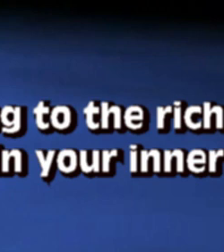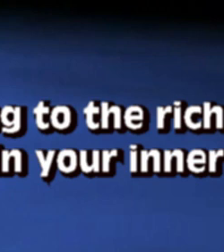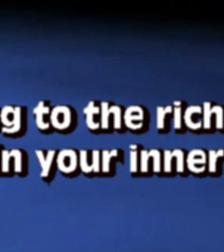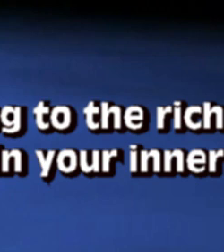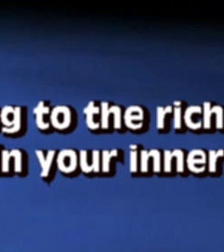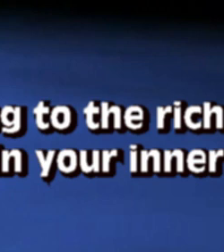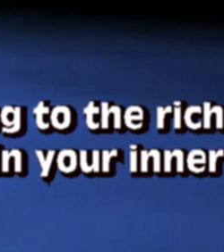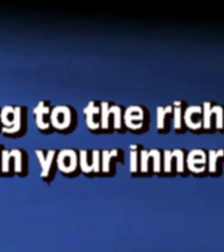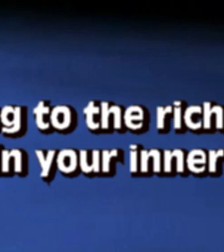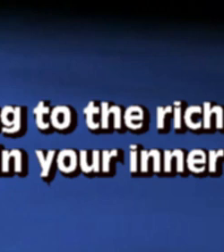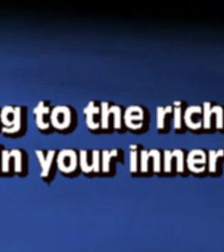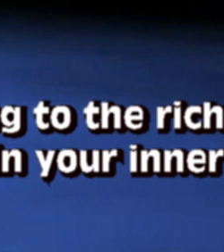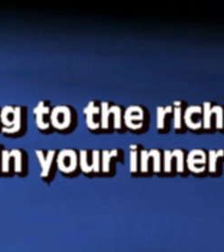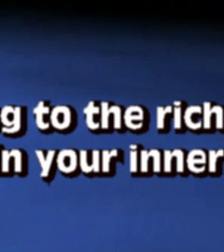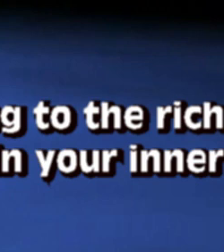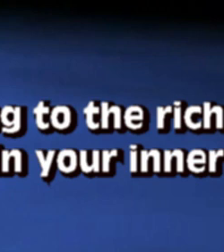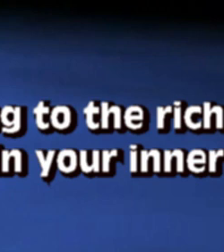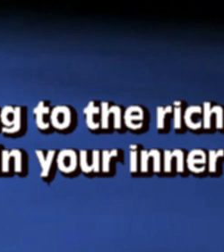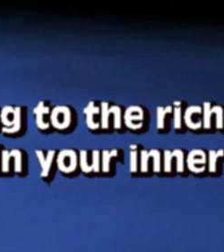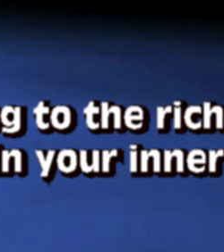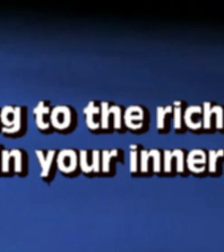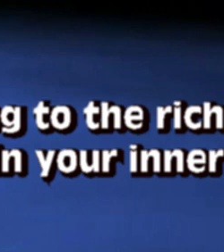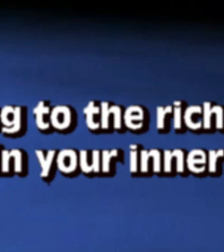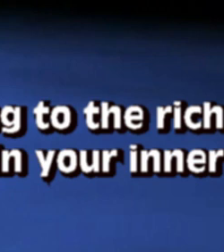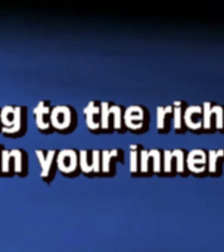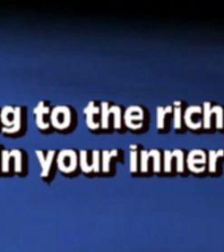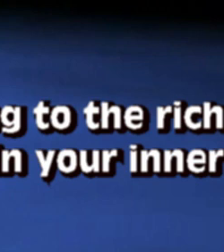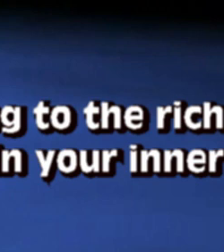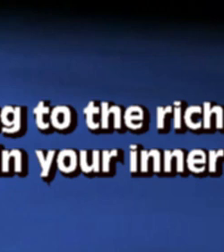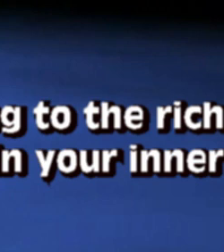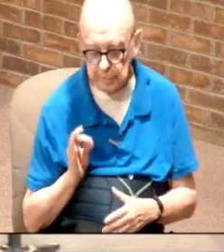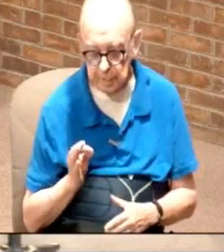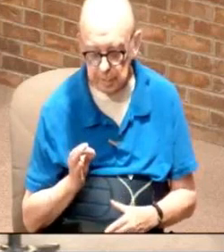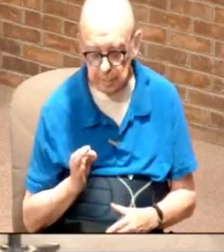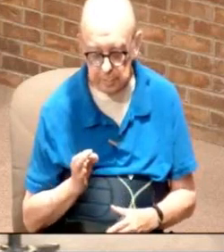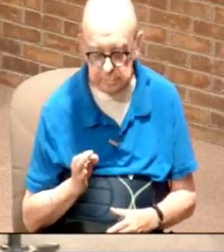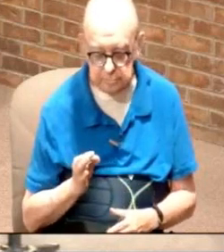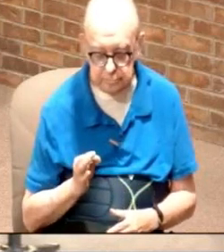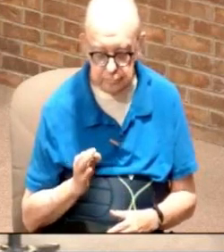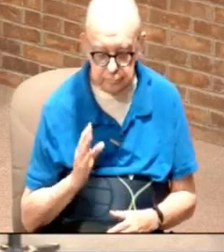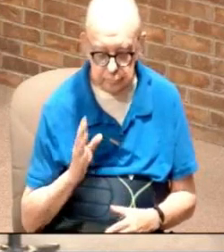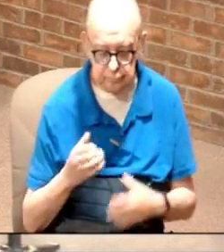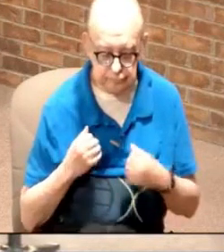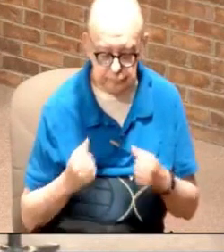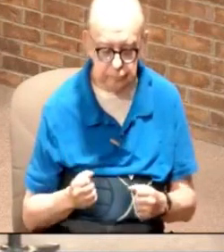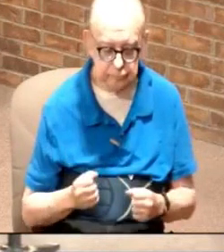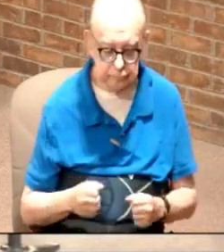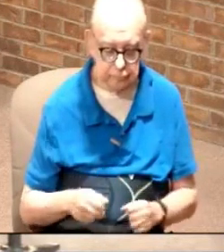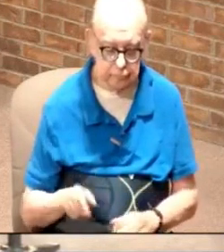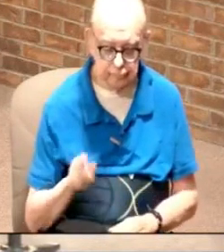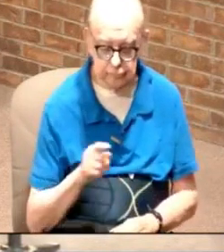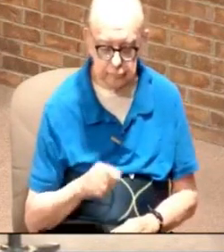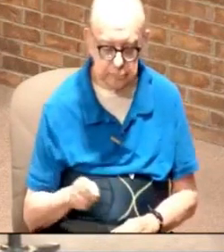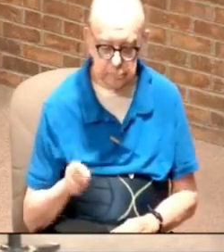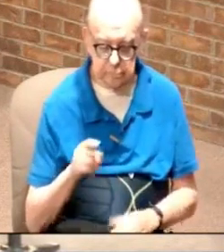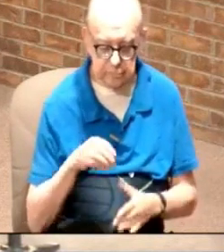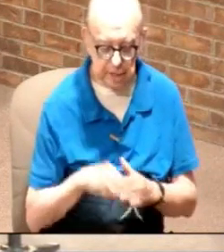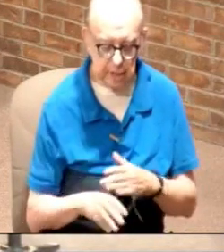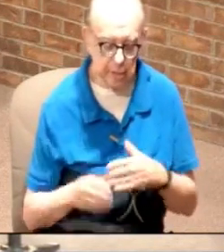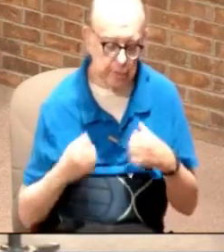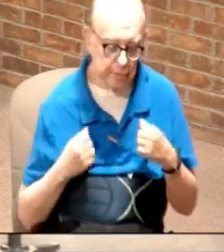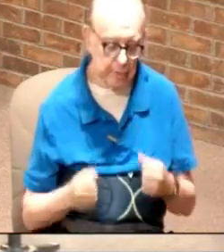inner strength through his Holy Spirit you need to circle that word inner strength